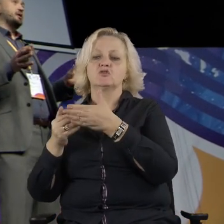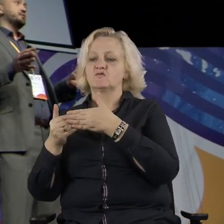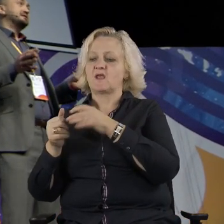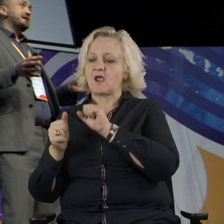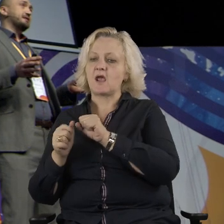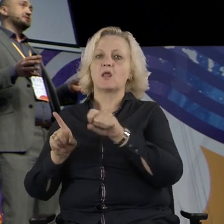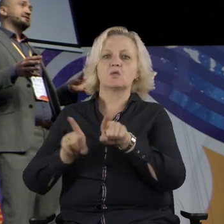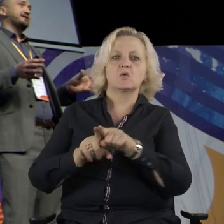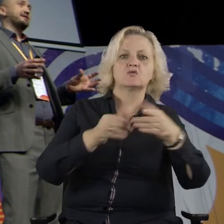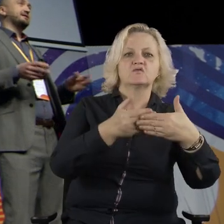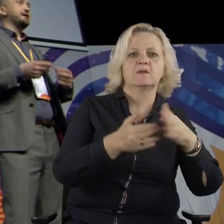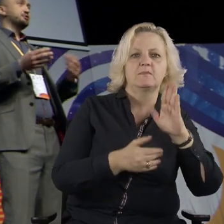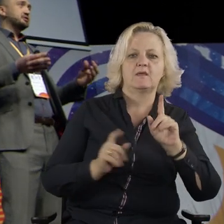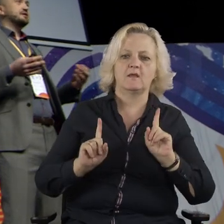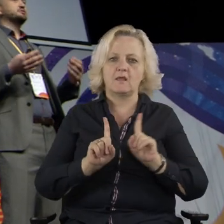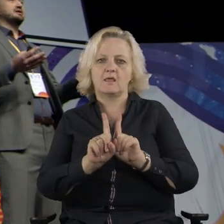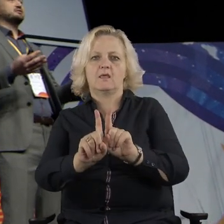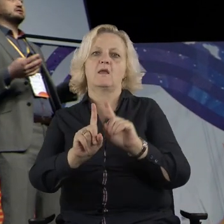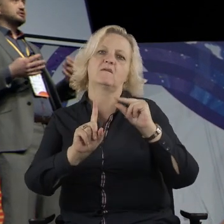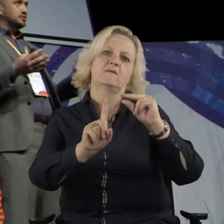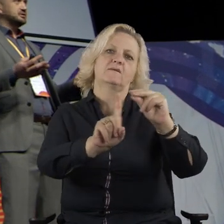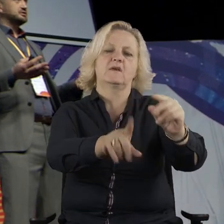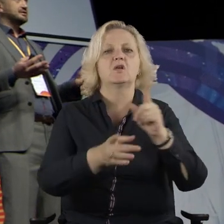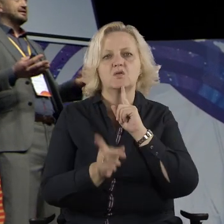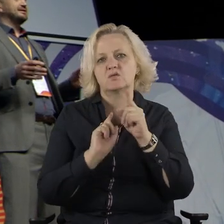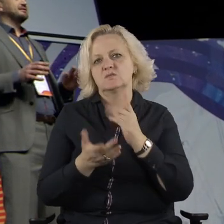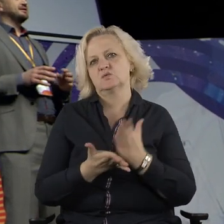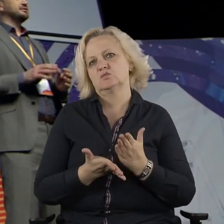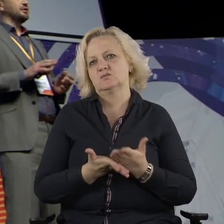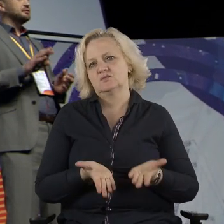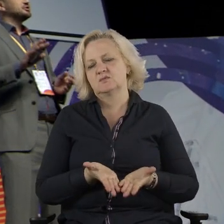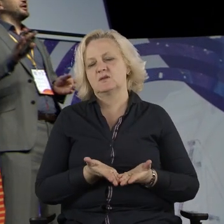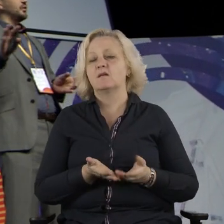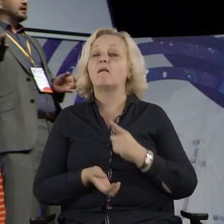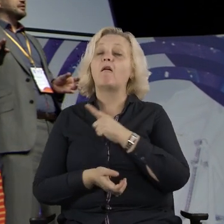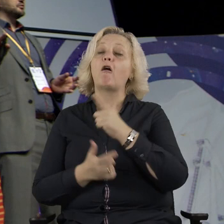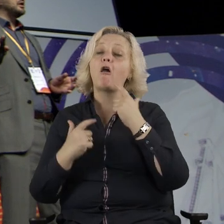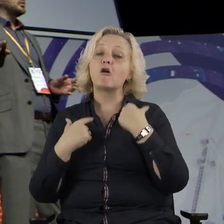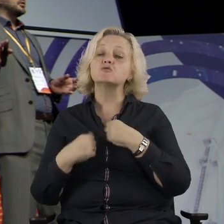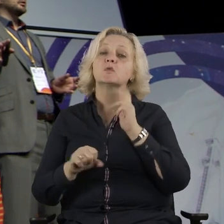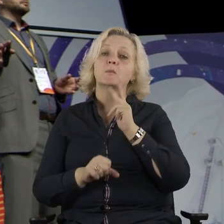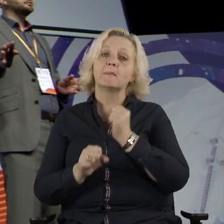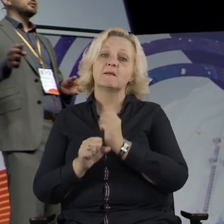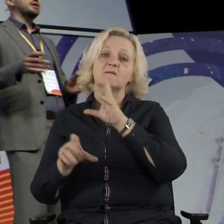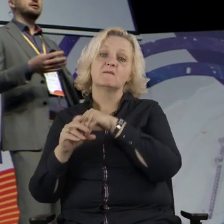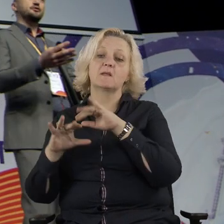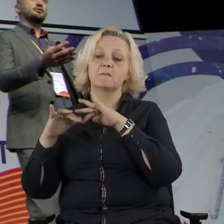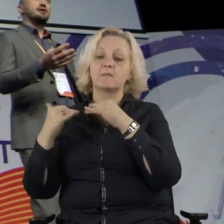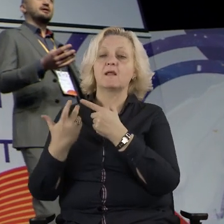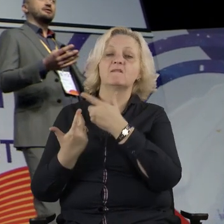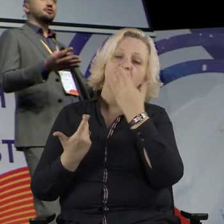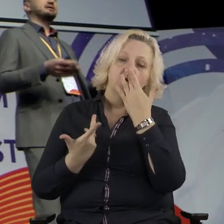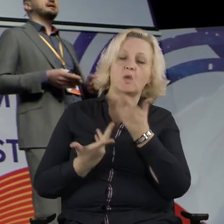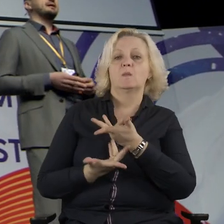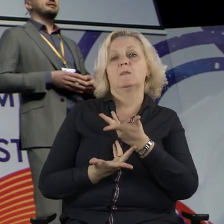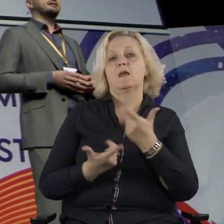Now, parliamentarians like to present themselves as hermits that often shy away from meeting people. Right? If you